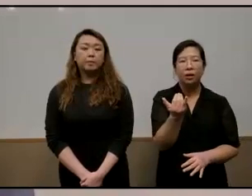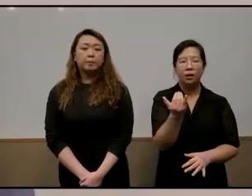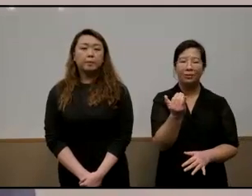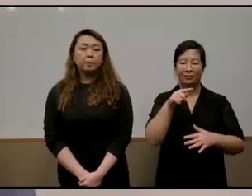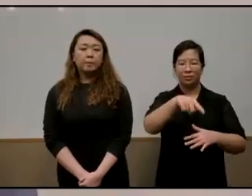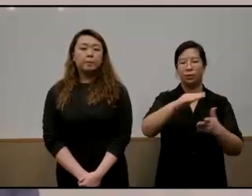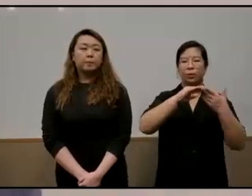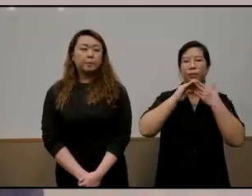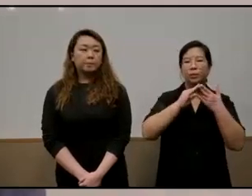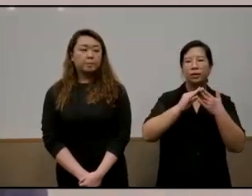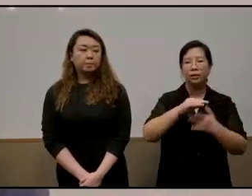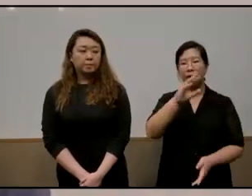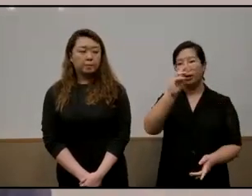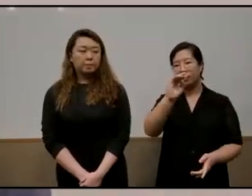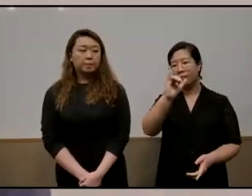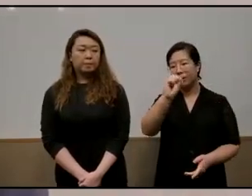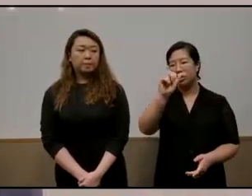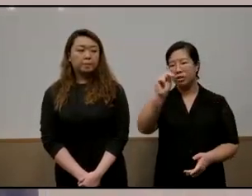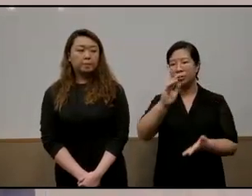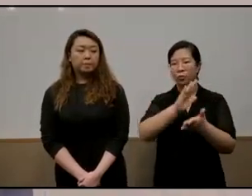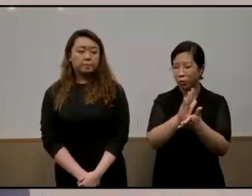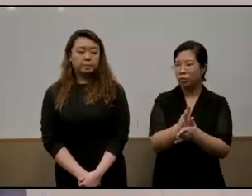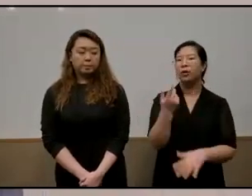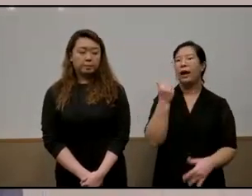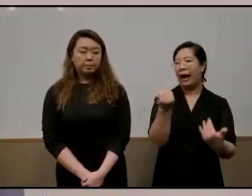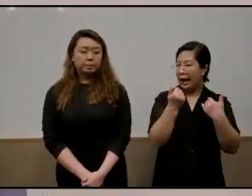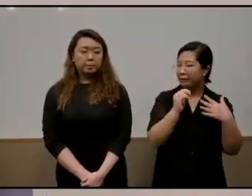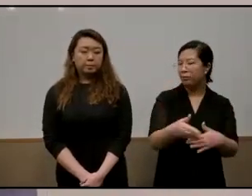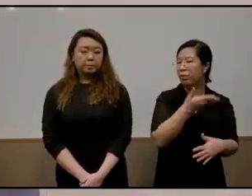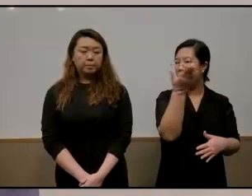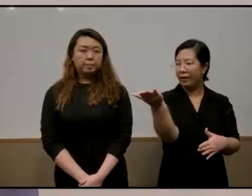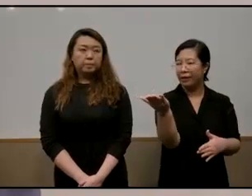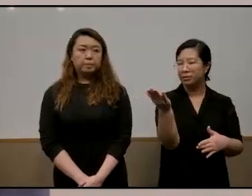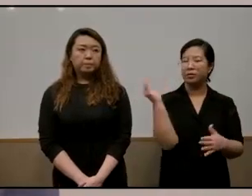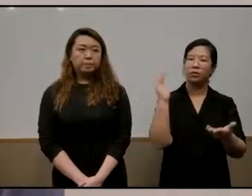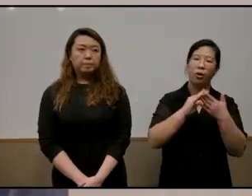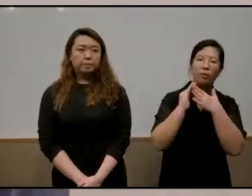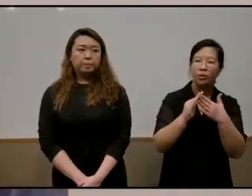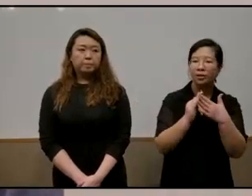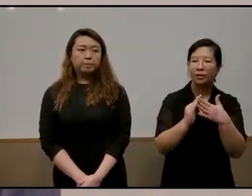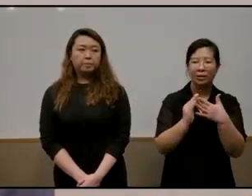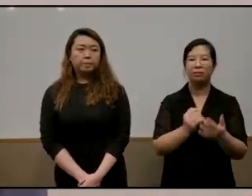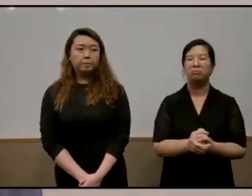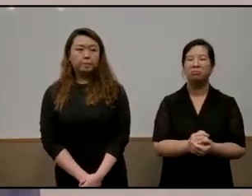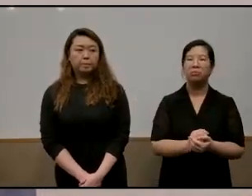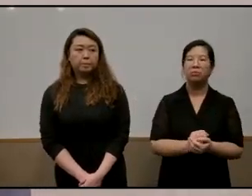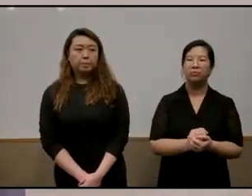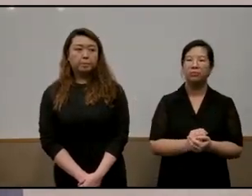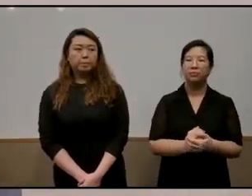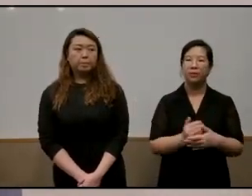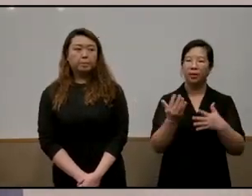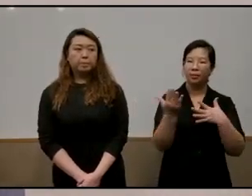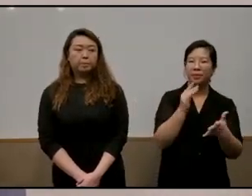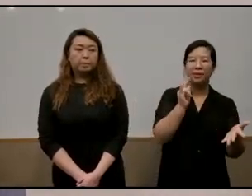schools with a sense of mission they provide community they don't go home at 5 30 or go shopping at three o'clock but that's maybe